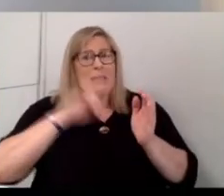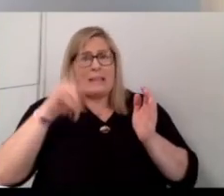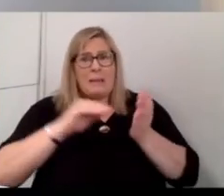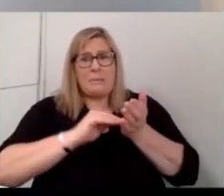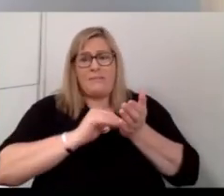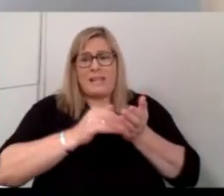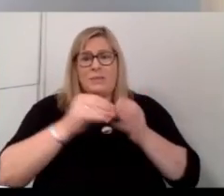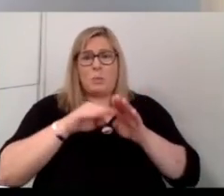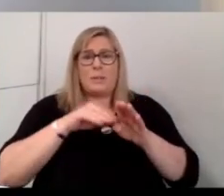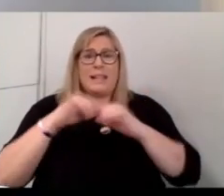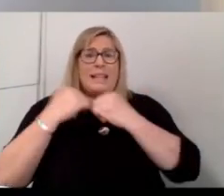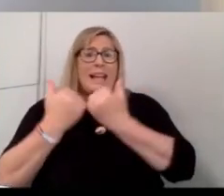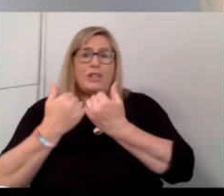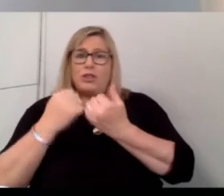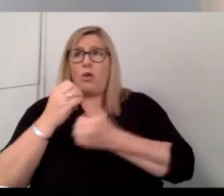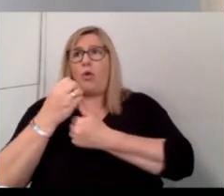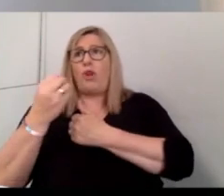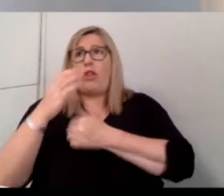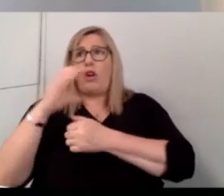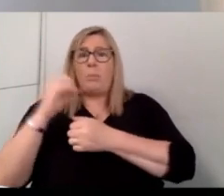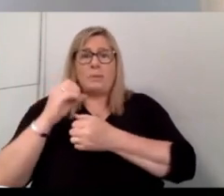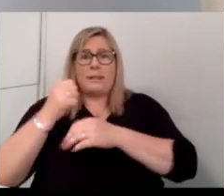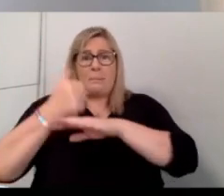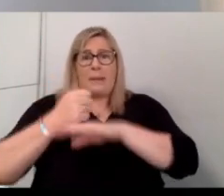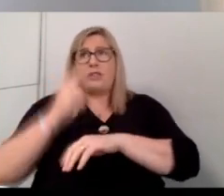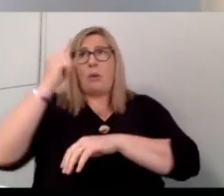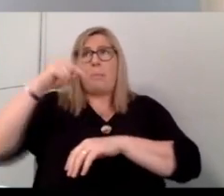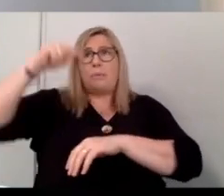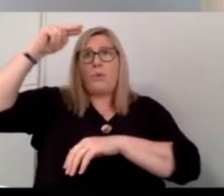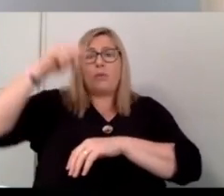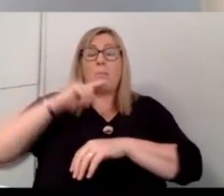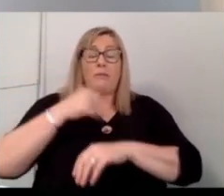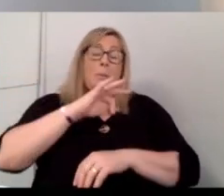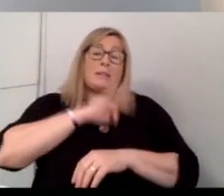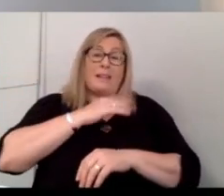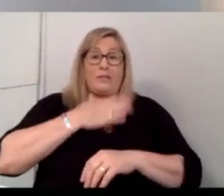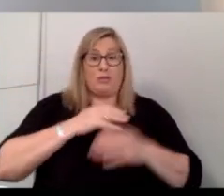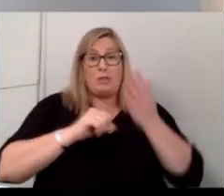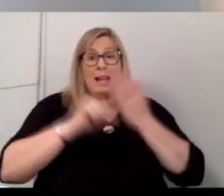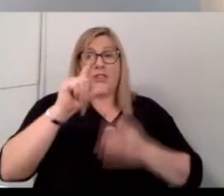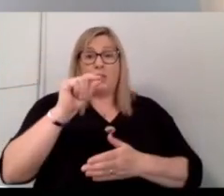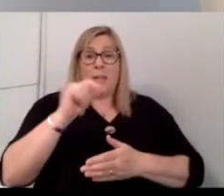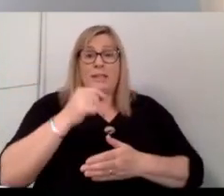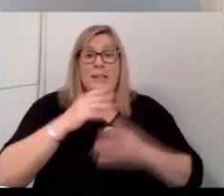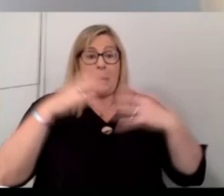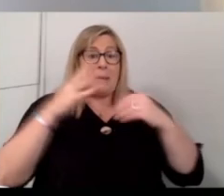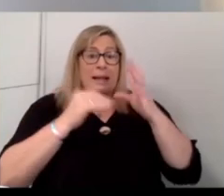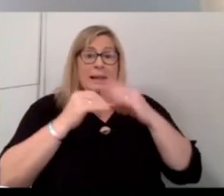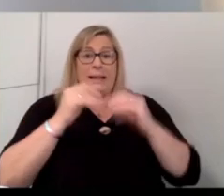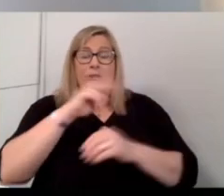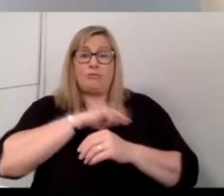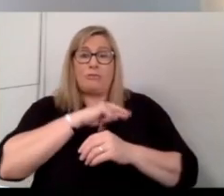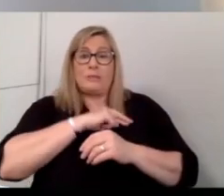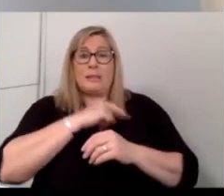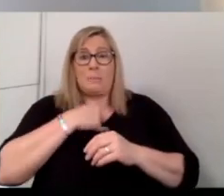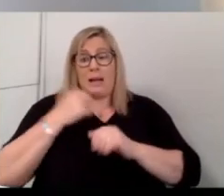or some other company that's up north. But for me, as I'm only 20, the big thing is that it really comes down to like